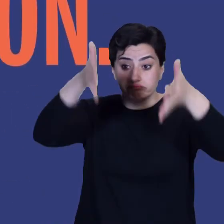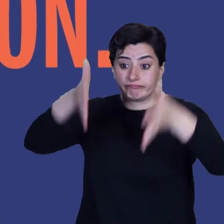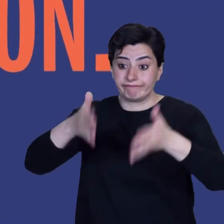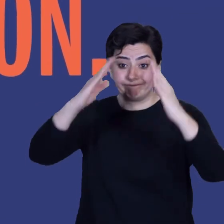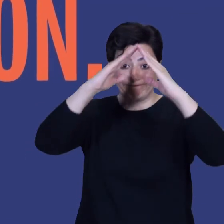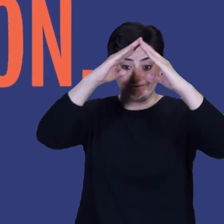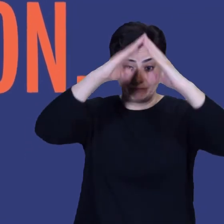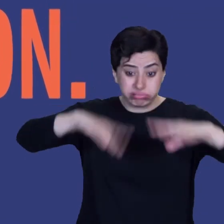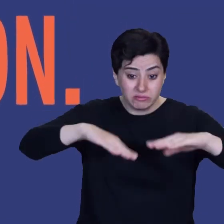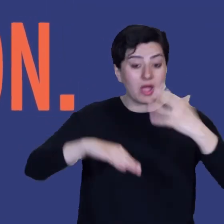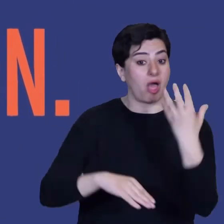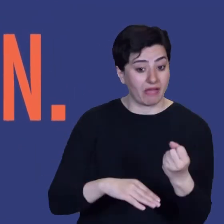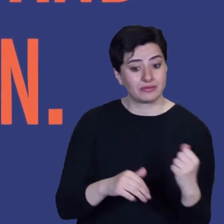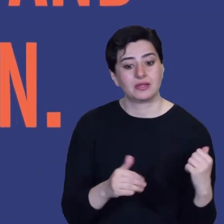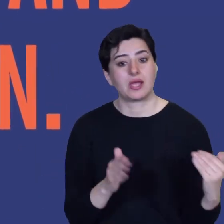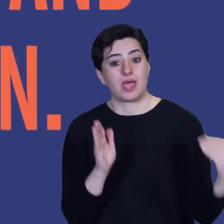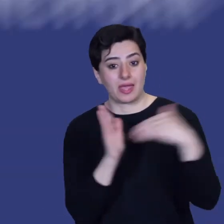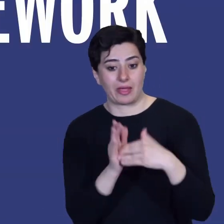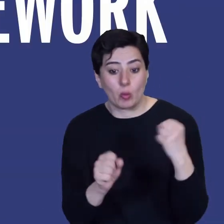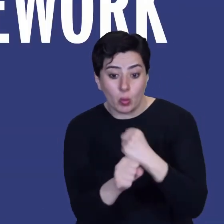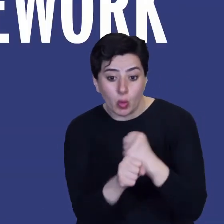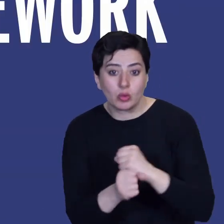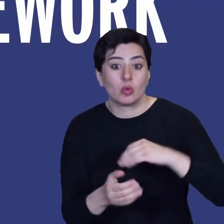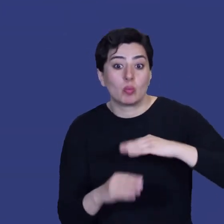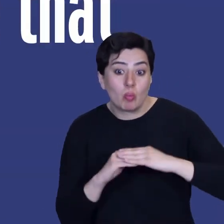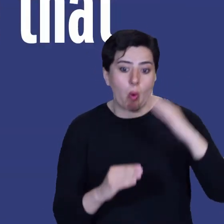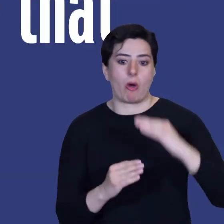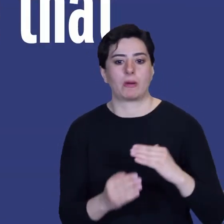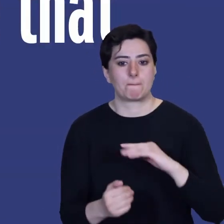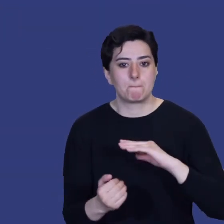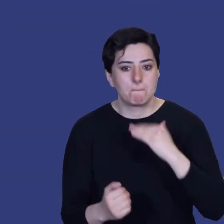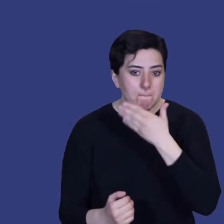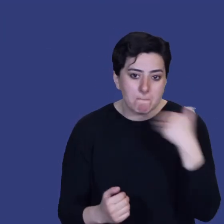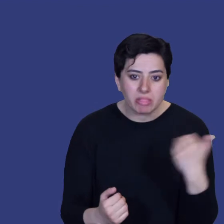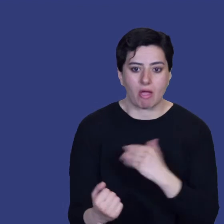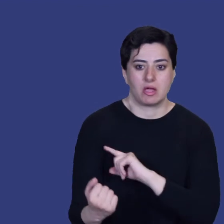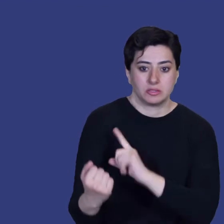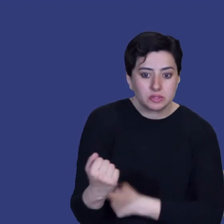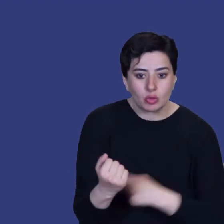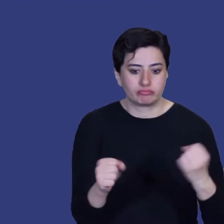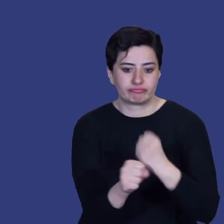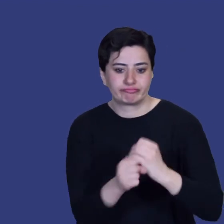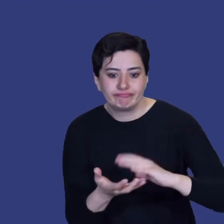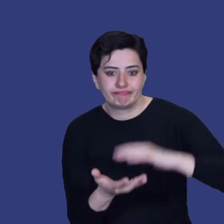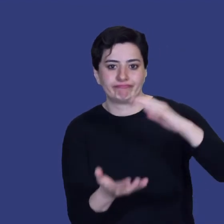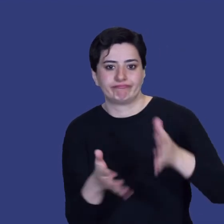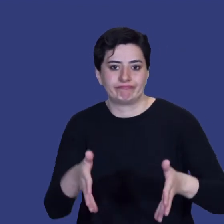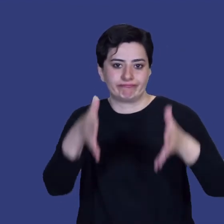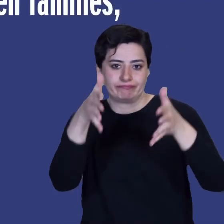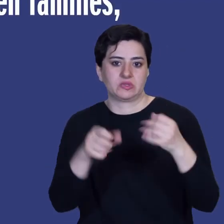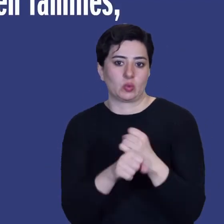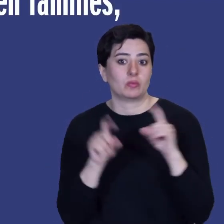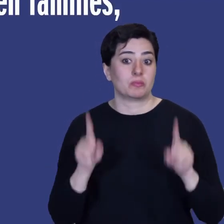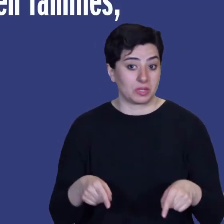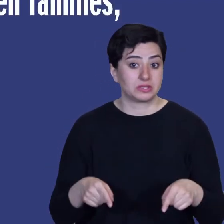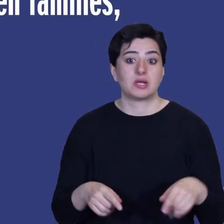reconstruction. The Sendai framework aims to make sure that everyone is ready when hazards strike so that responses